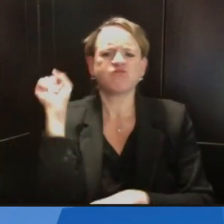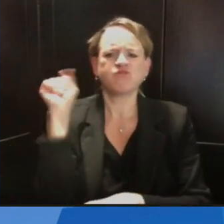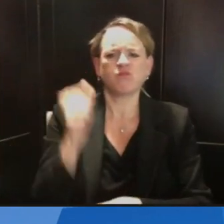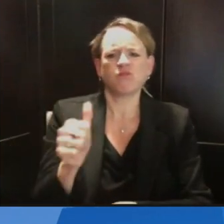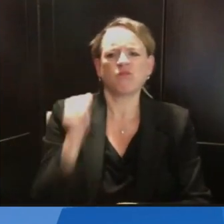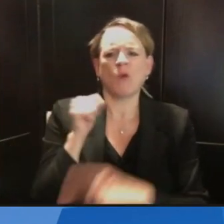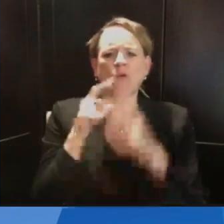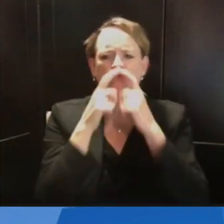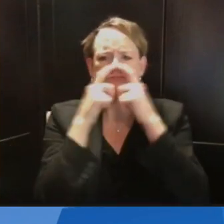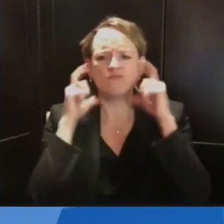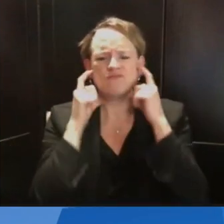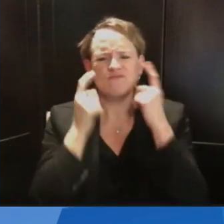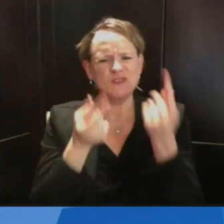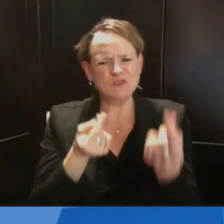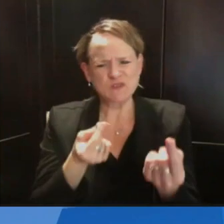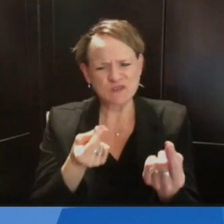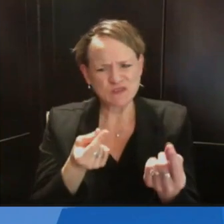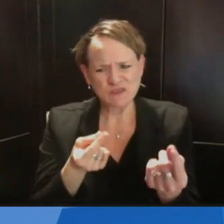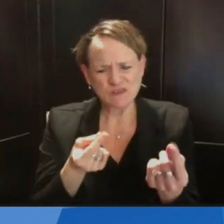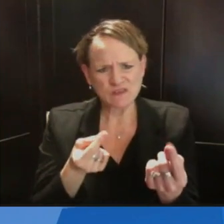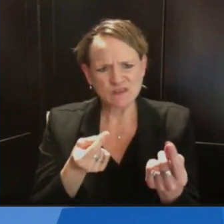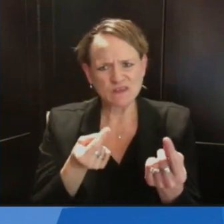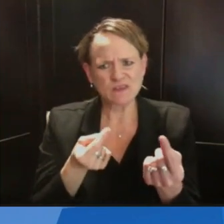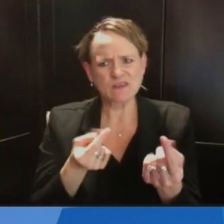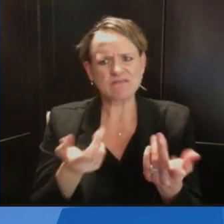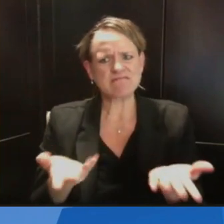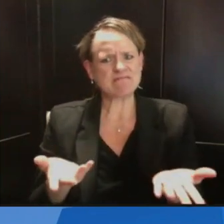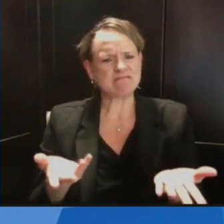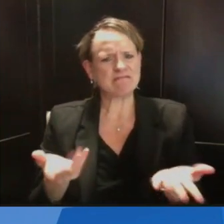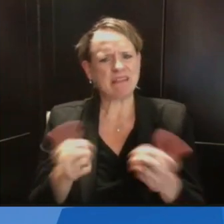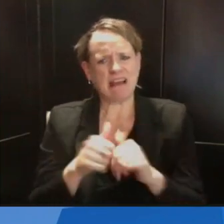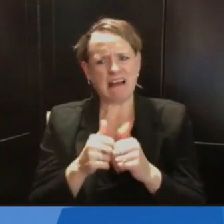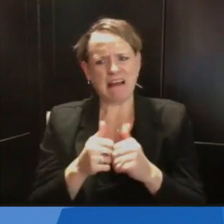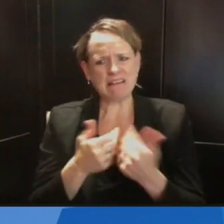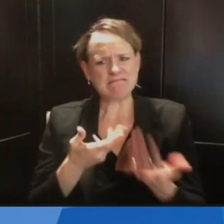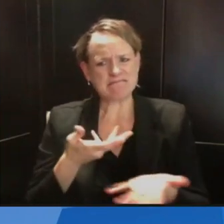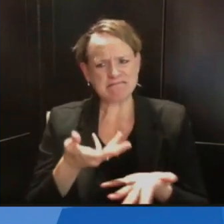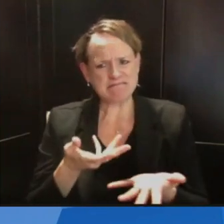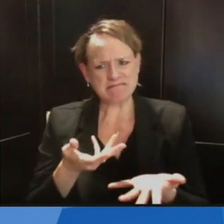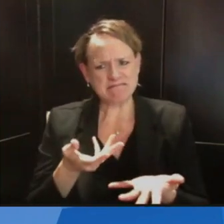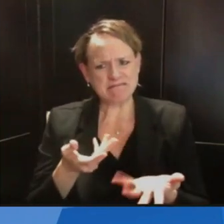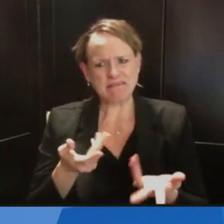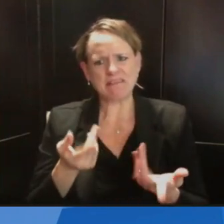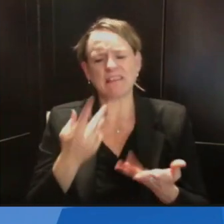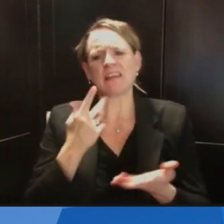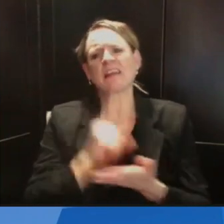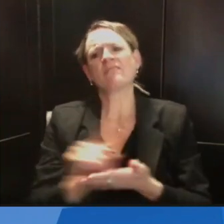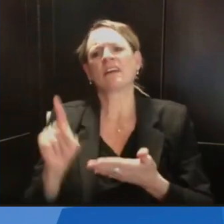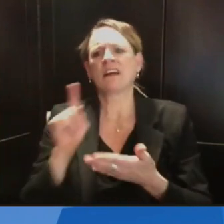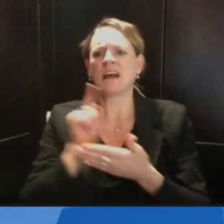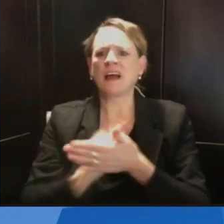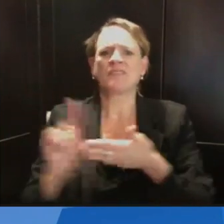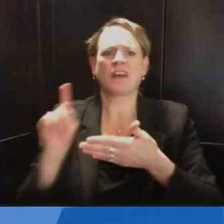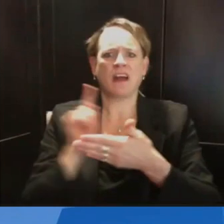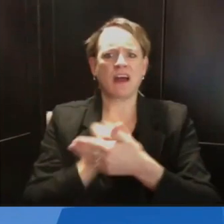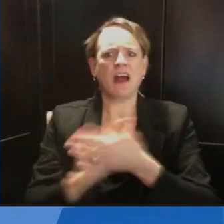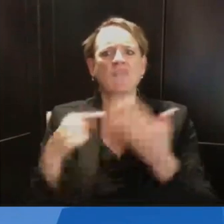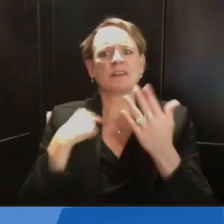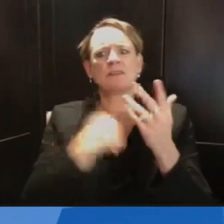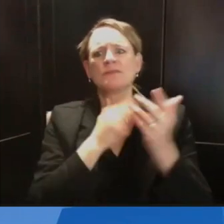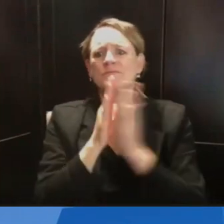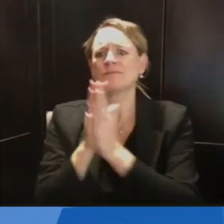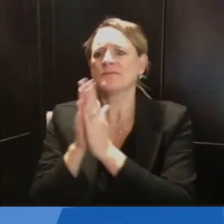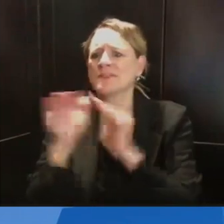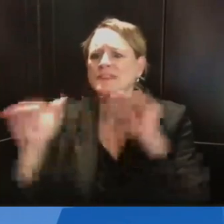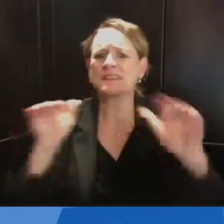But, I mean, besides, you know, you plead with Wisconsinites to do this, but how do you get them to recognize that this is a risk?